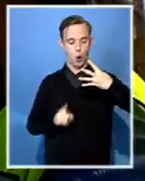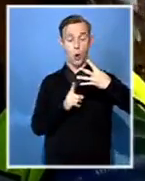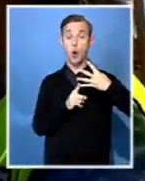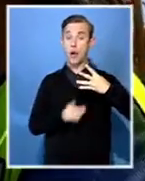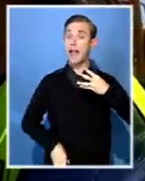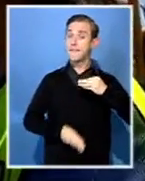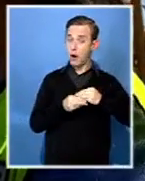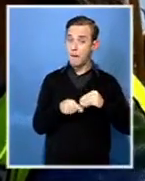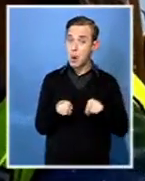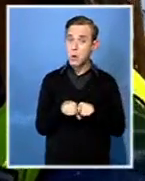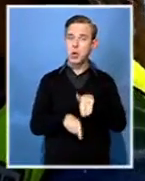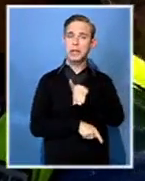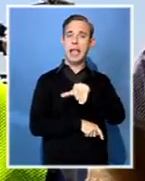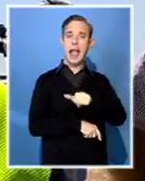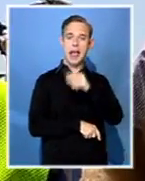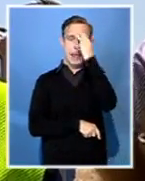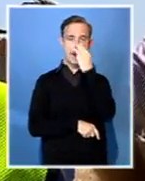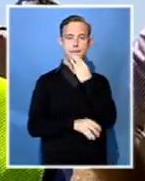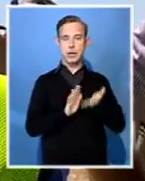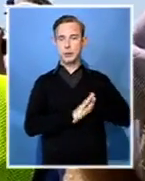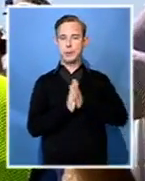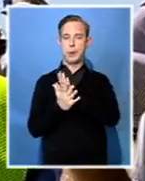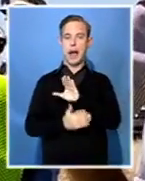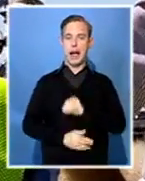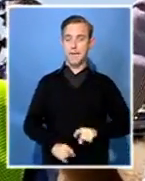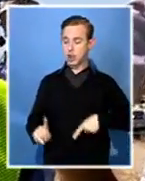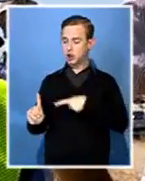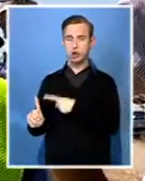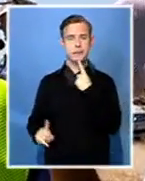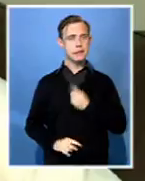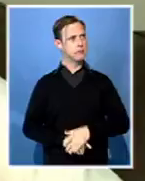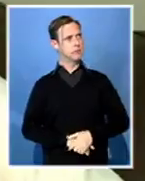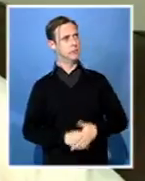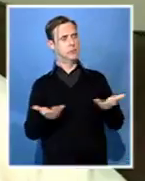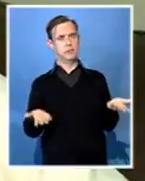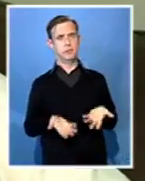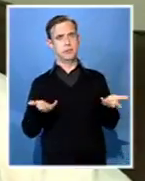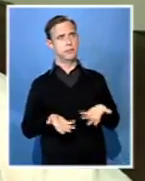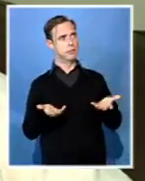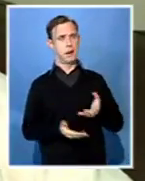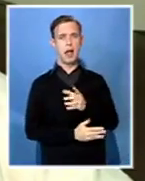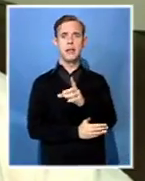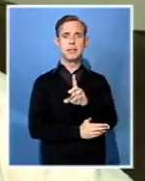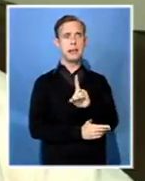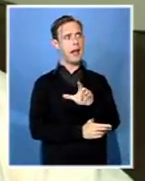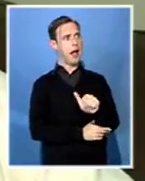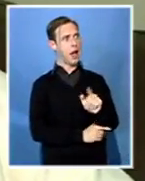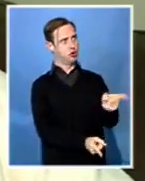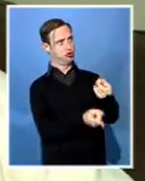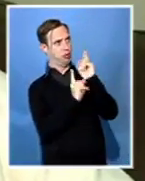legal advice on whether she can be excluded from these projects as mayor. In the Constituted Council,